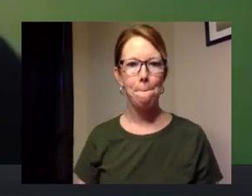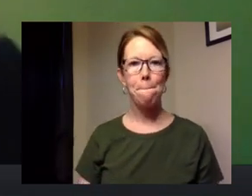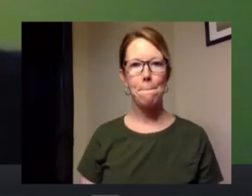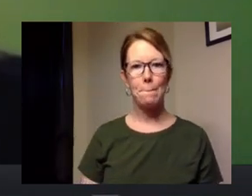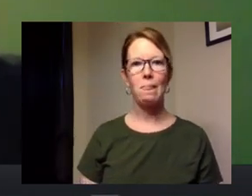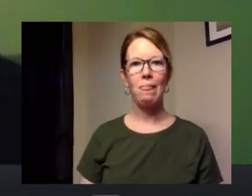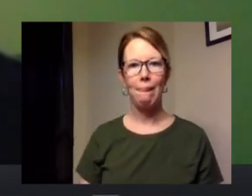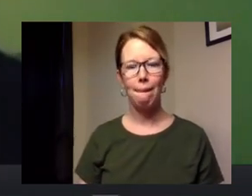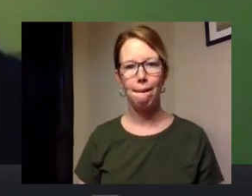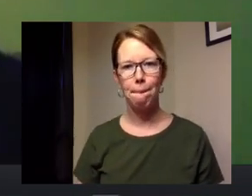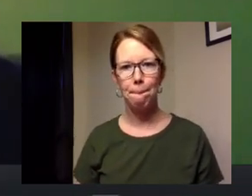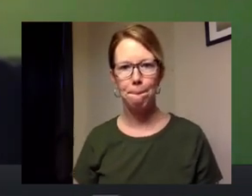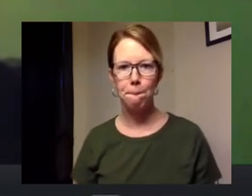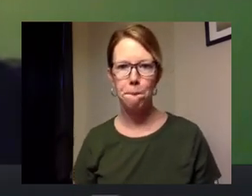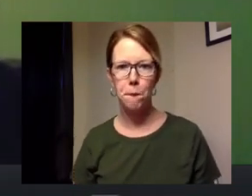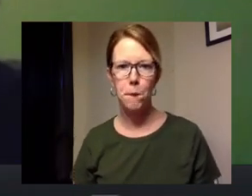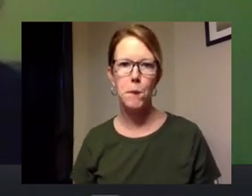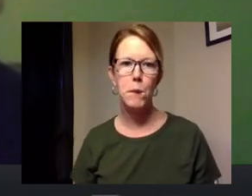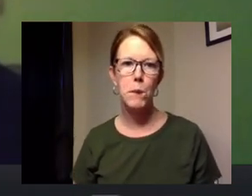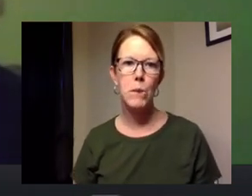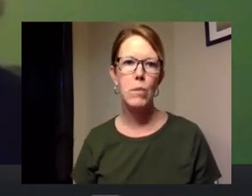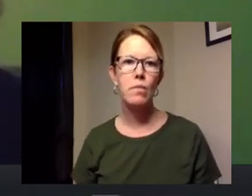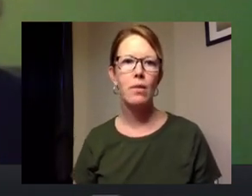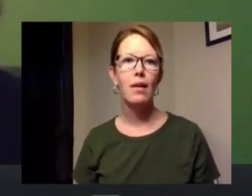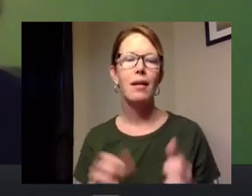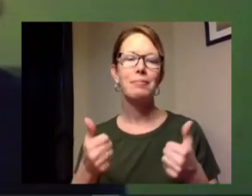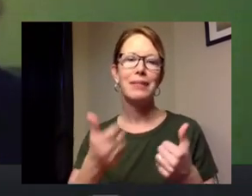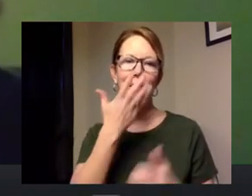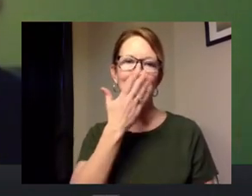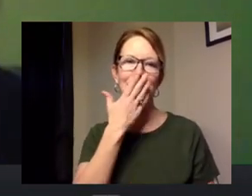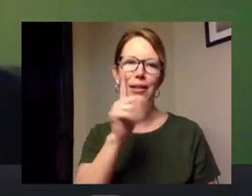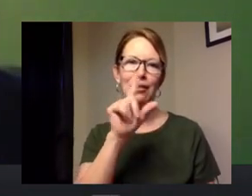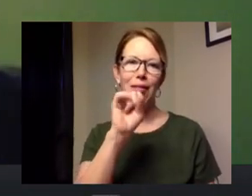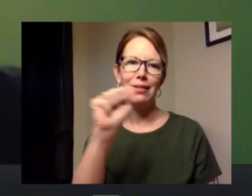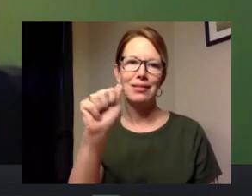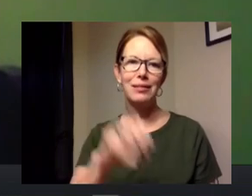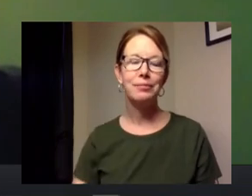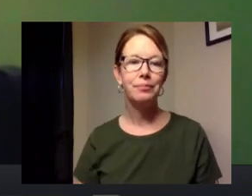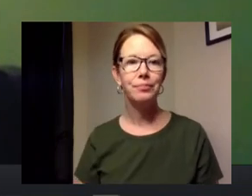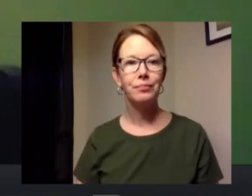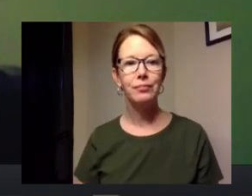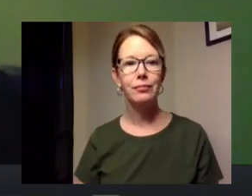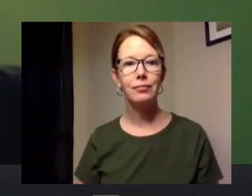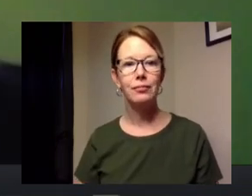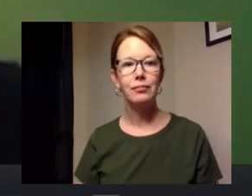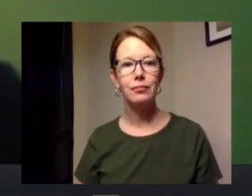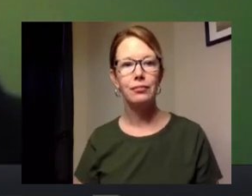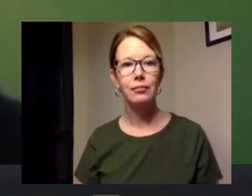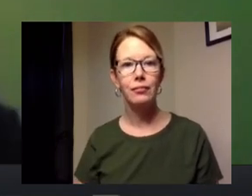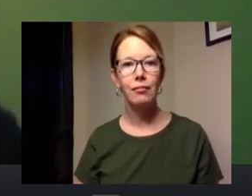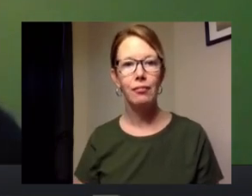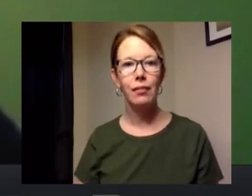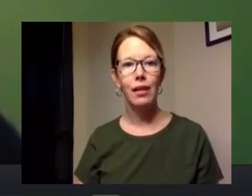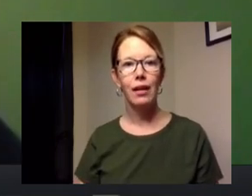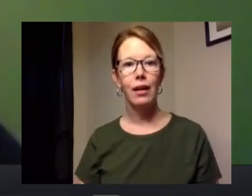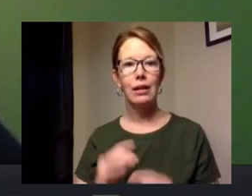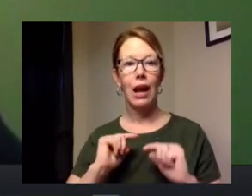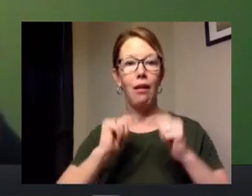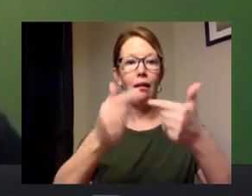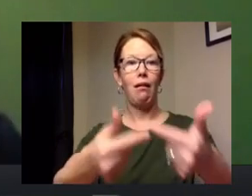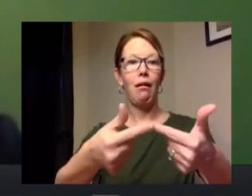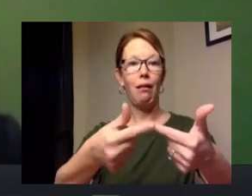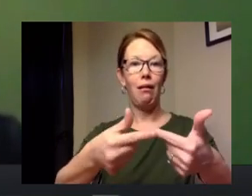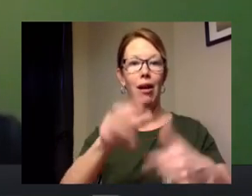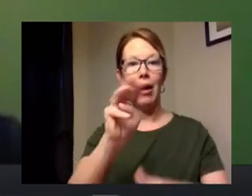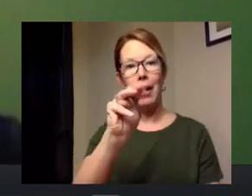you were transitioning out of the model thank you lisa so much and now we would uh we'll give the mic over to mayor pam